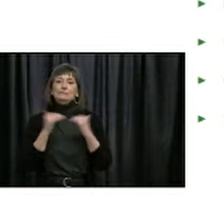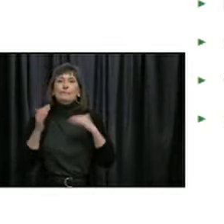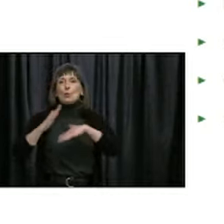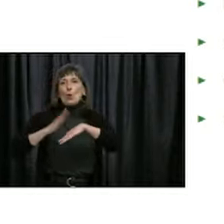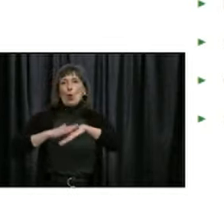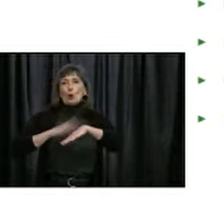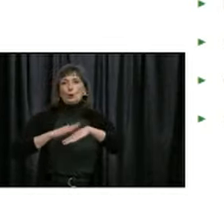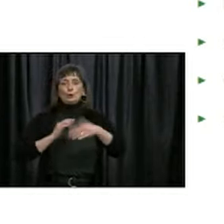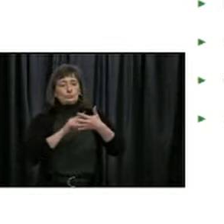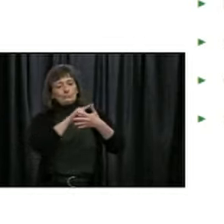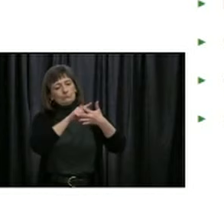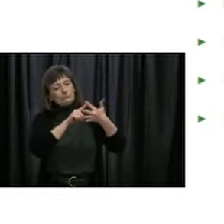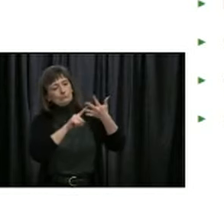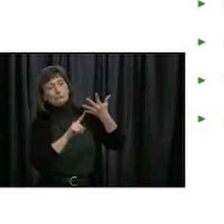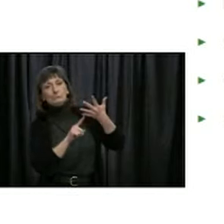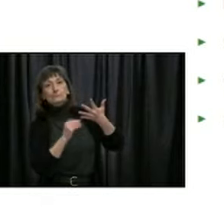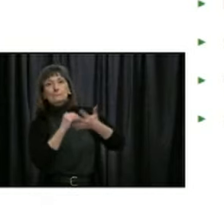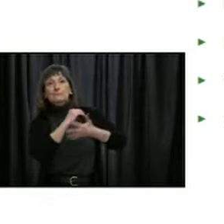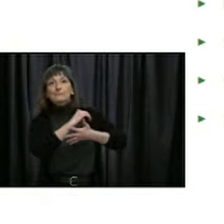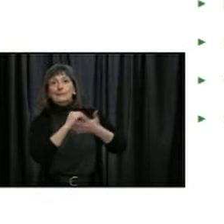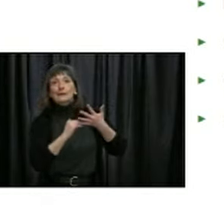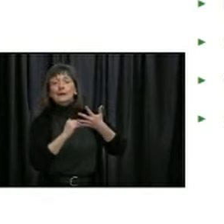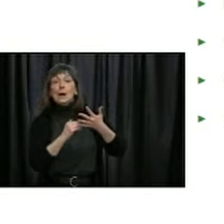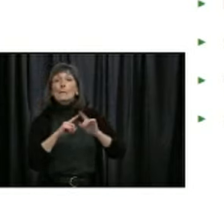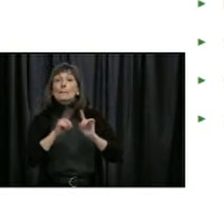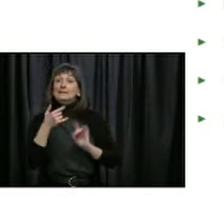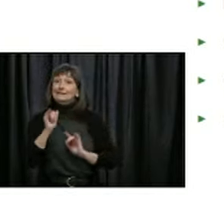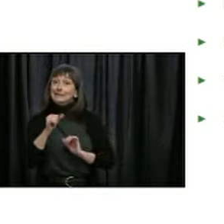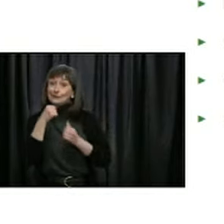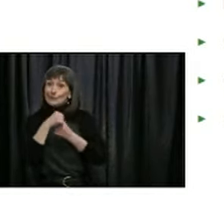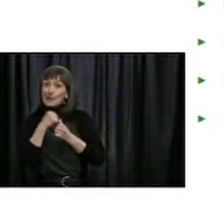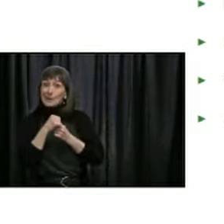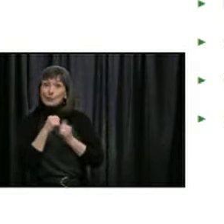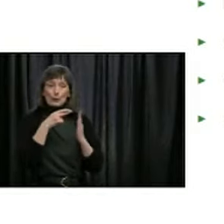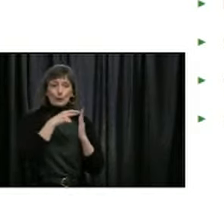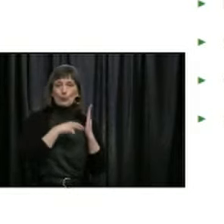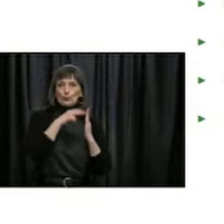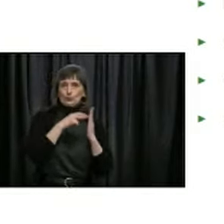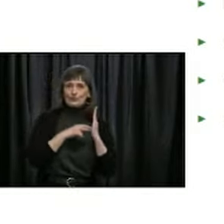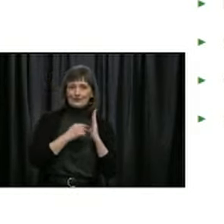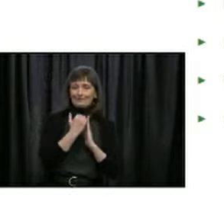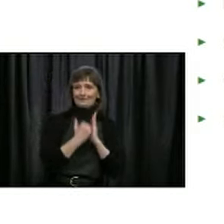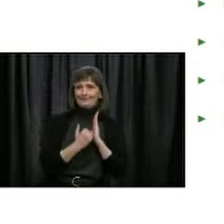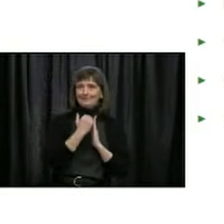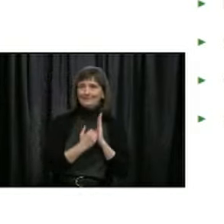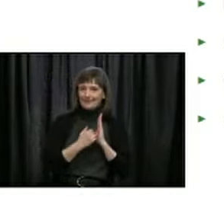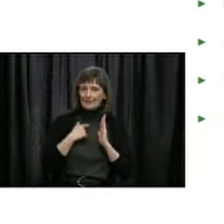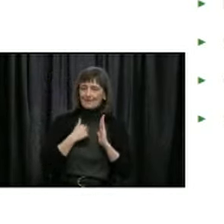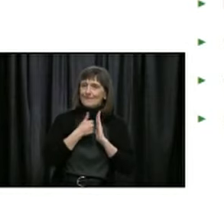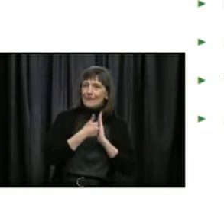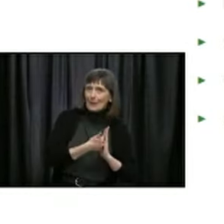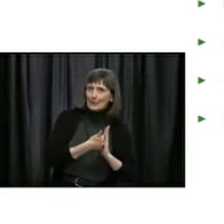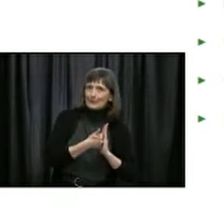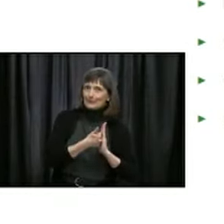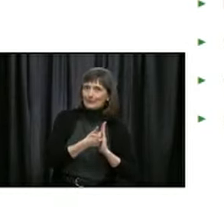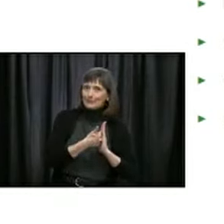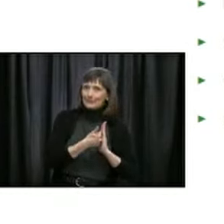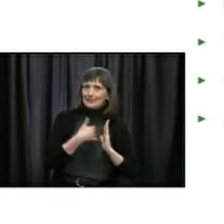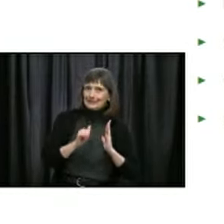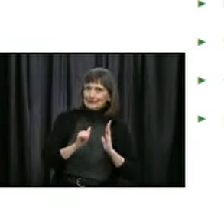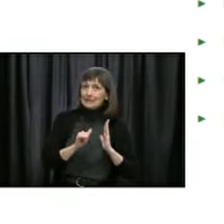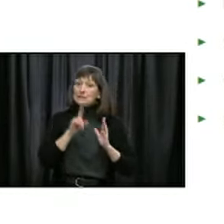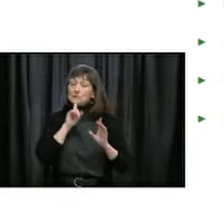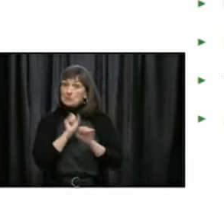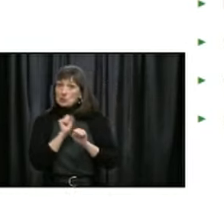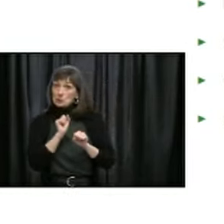core public health measures throughout every level. So we need to make sure that we all stay informed and are prepared